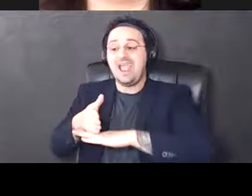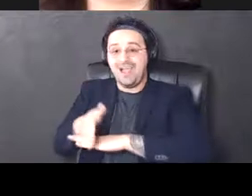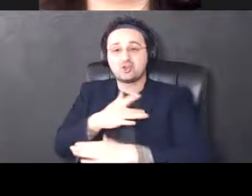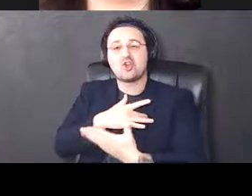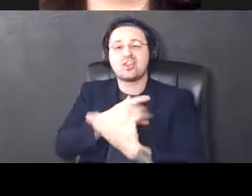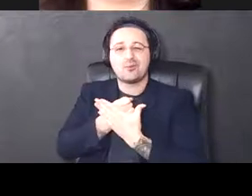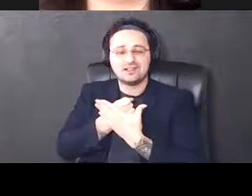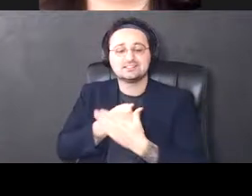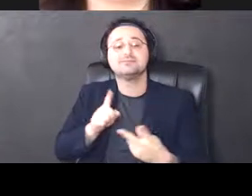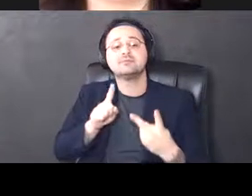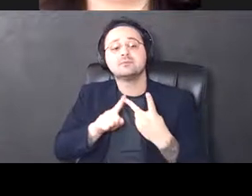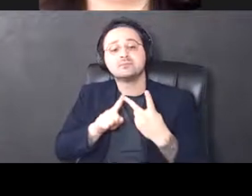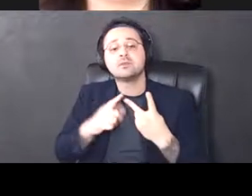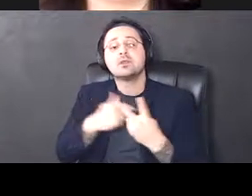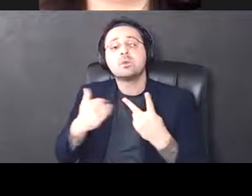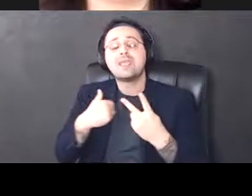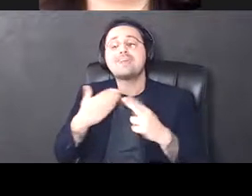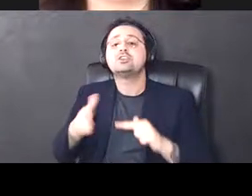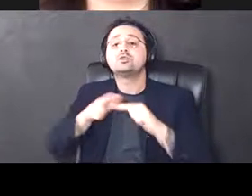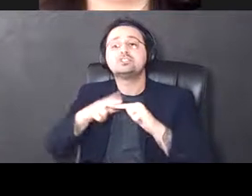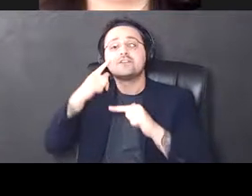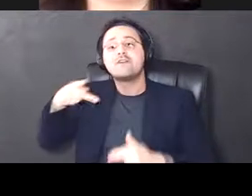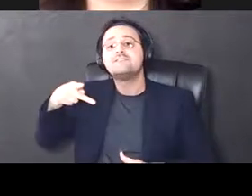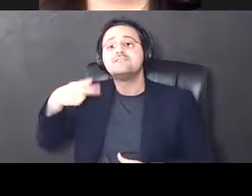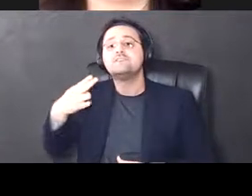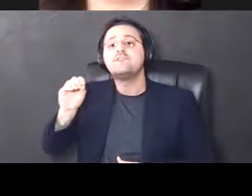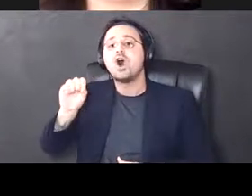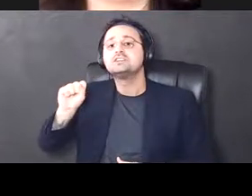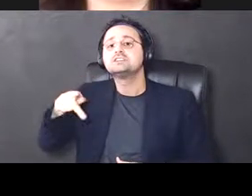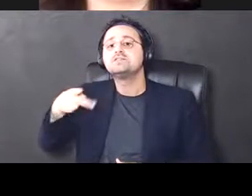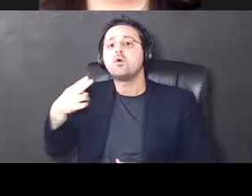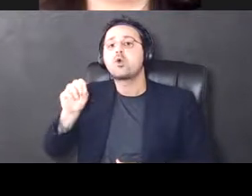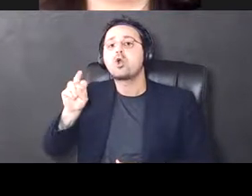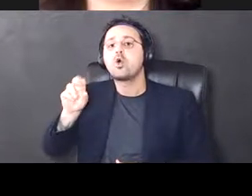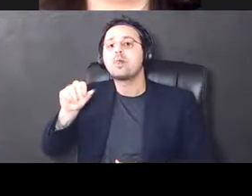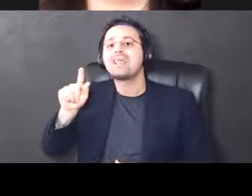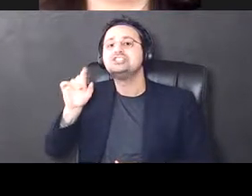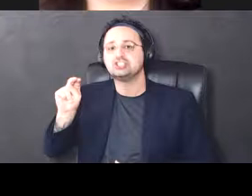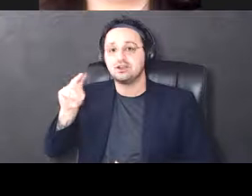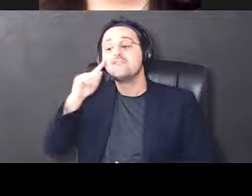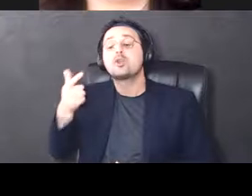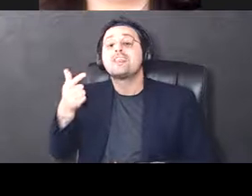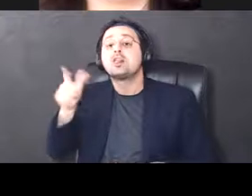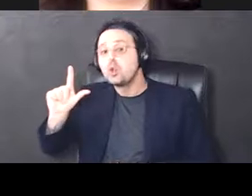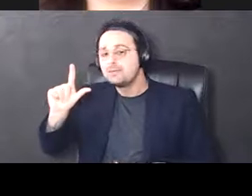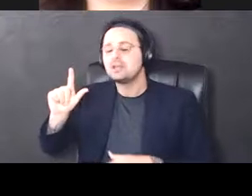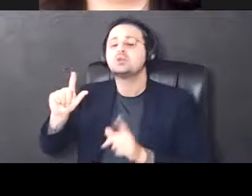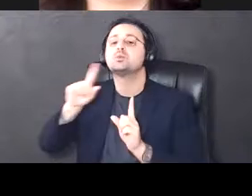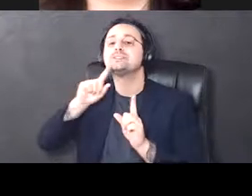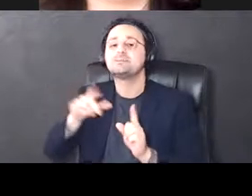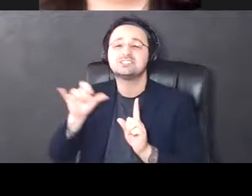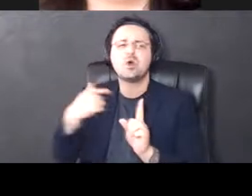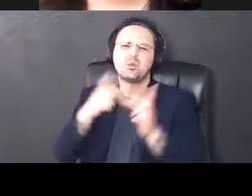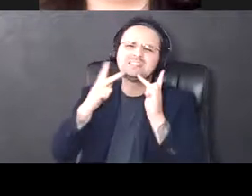And we also see there's an increased phosphorylation of glutamate receptors, which would, which is similar to what we see with LTP.